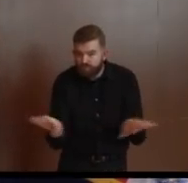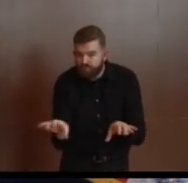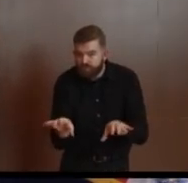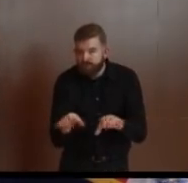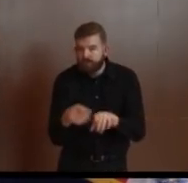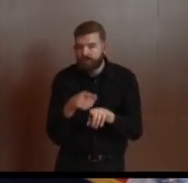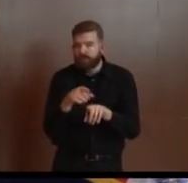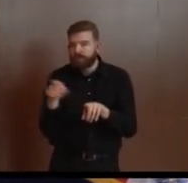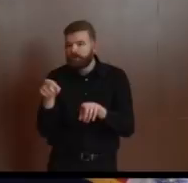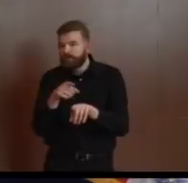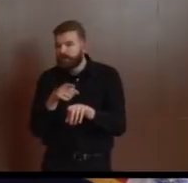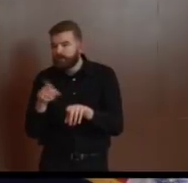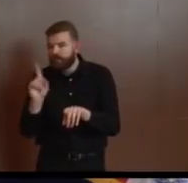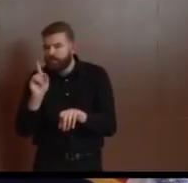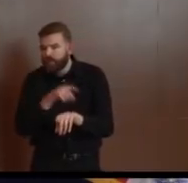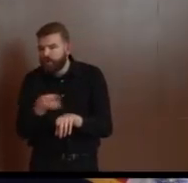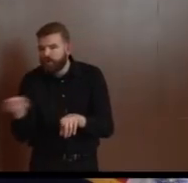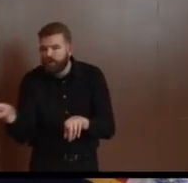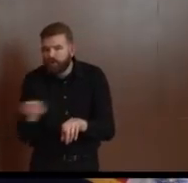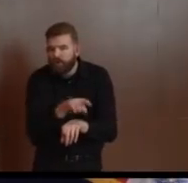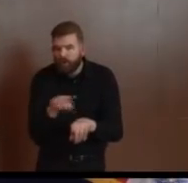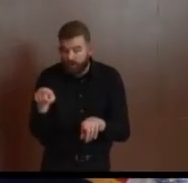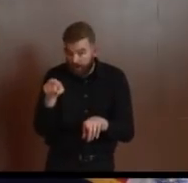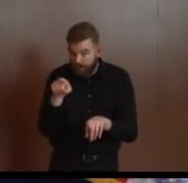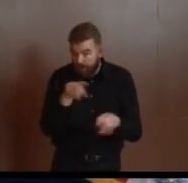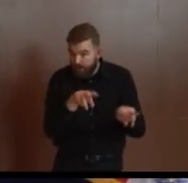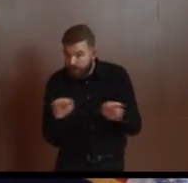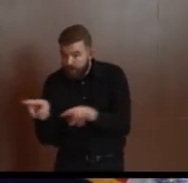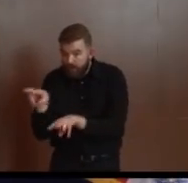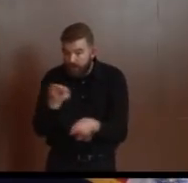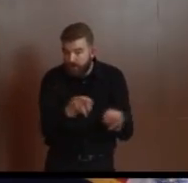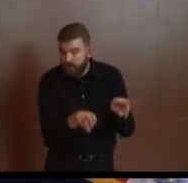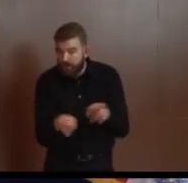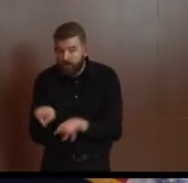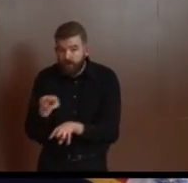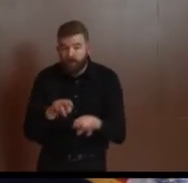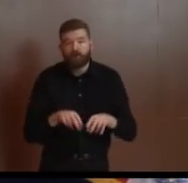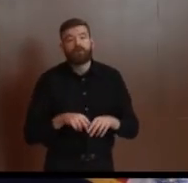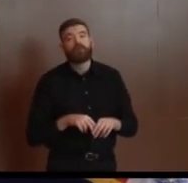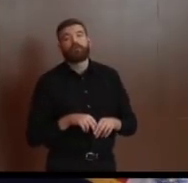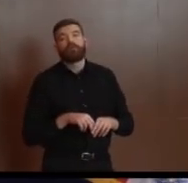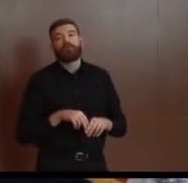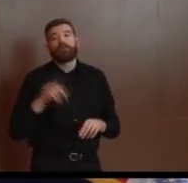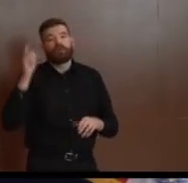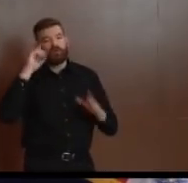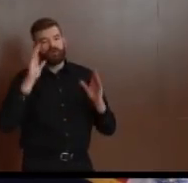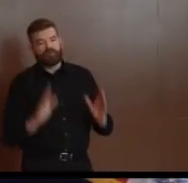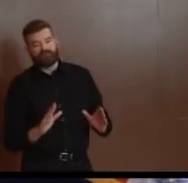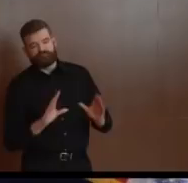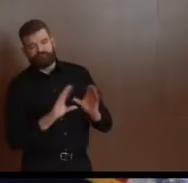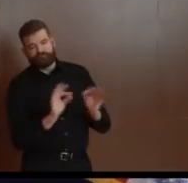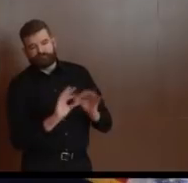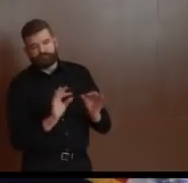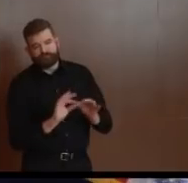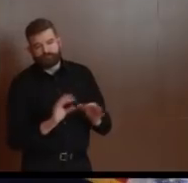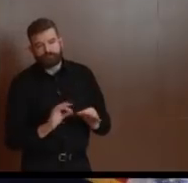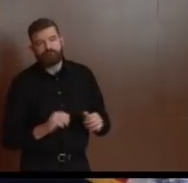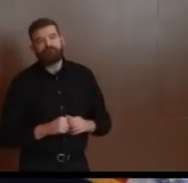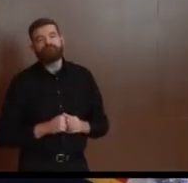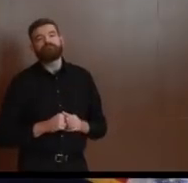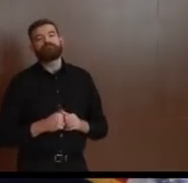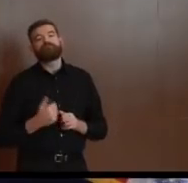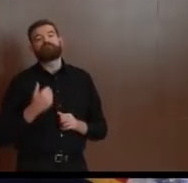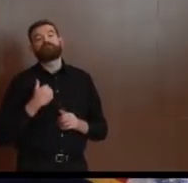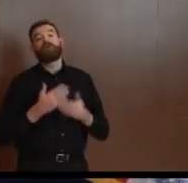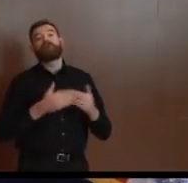this. Sadly, Matt, you said we've got 2,000. In fact, we've almost got 3,000 in those numbers. As we said,